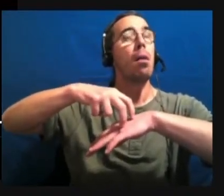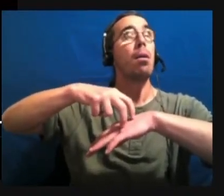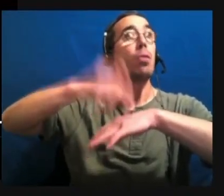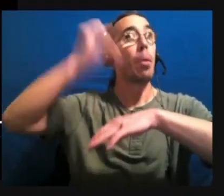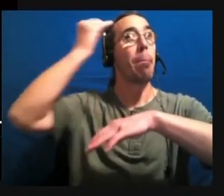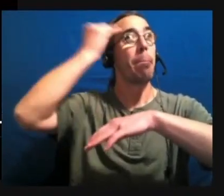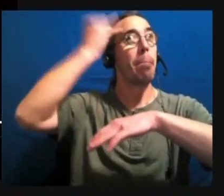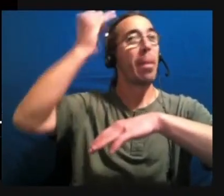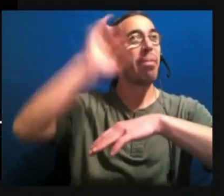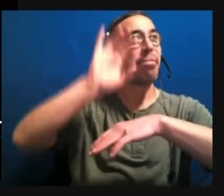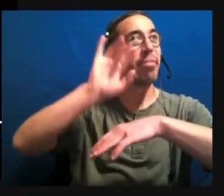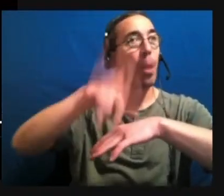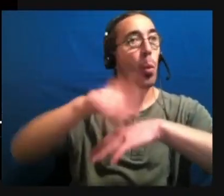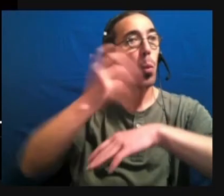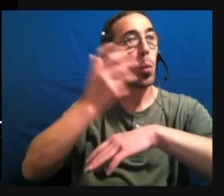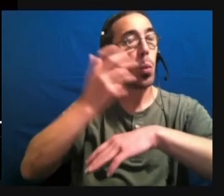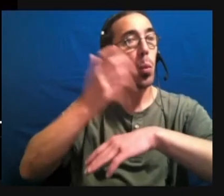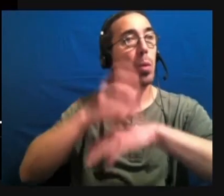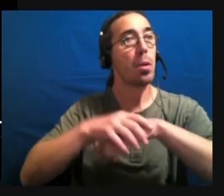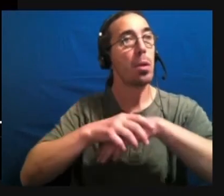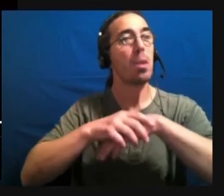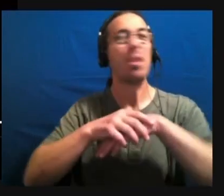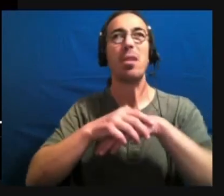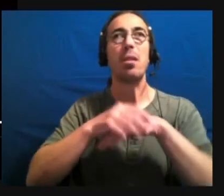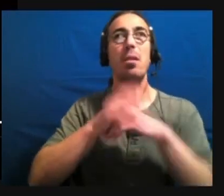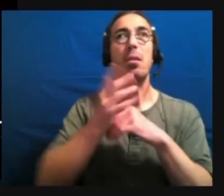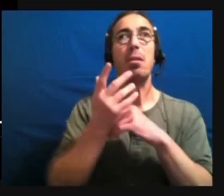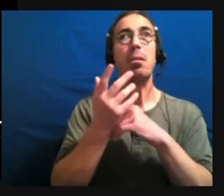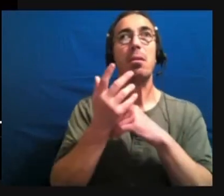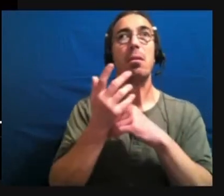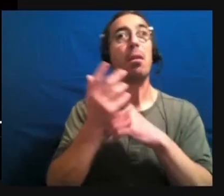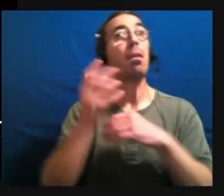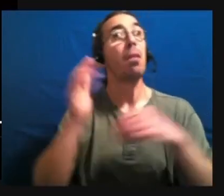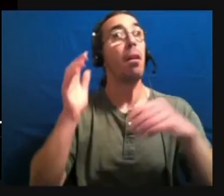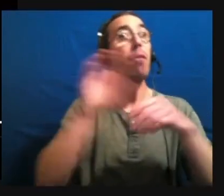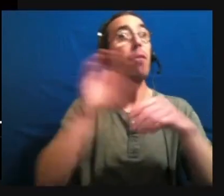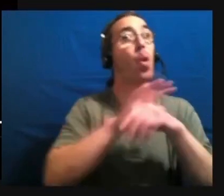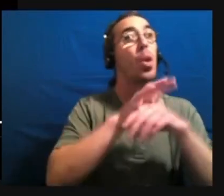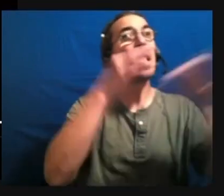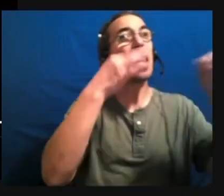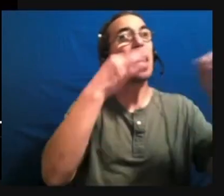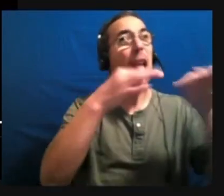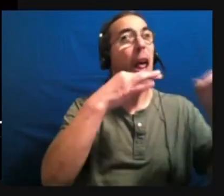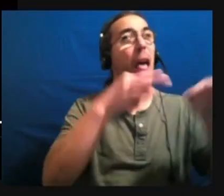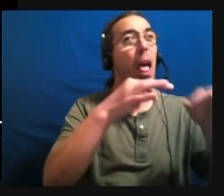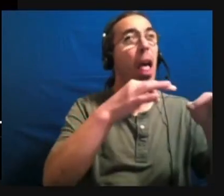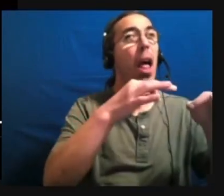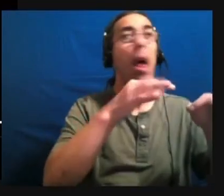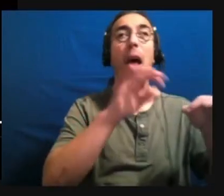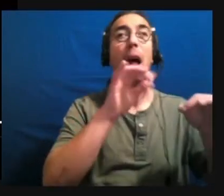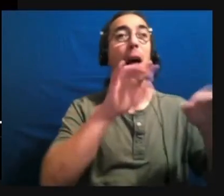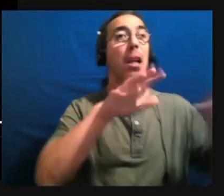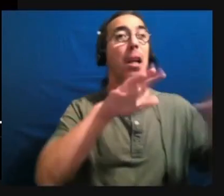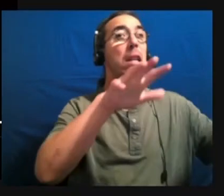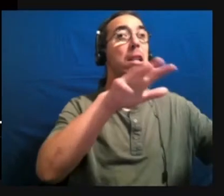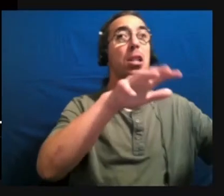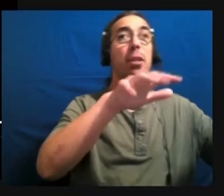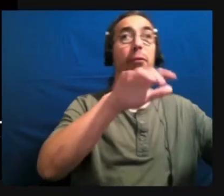Is it fully detailed, like a movie? Does it move? Does it have color?